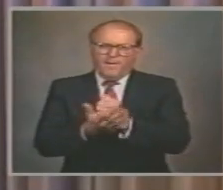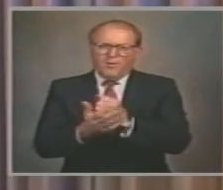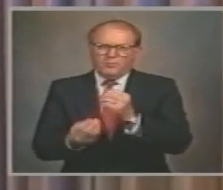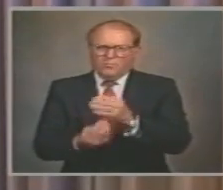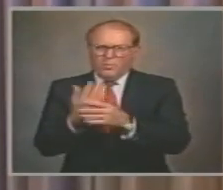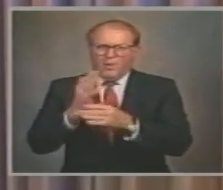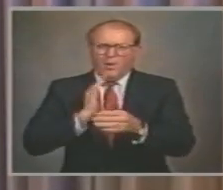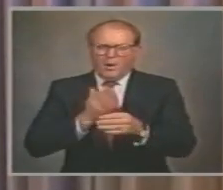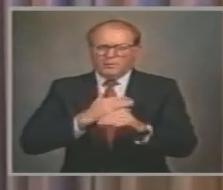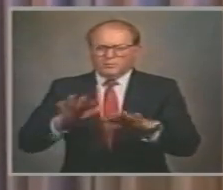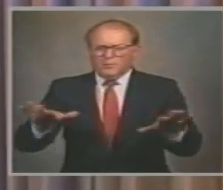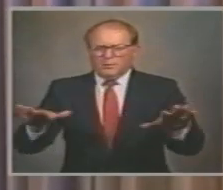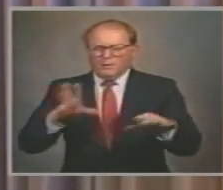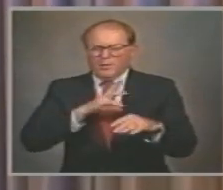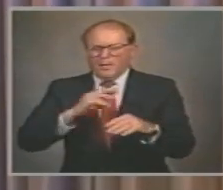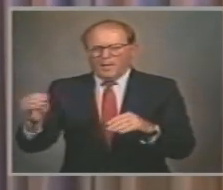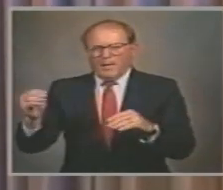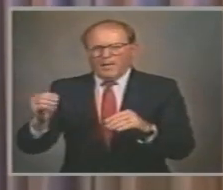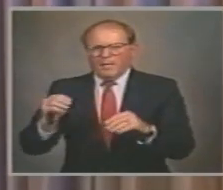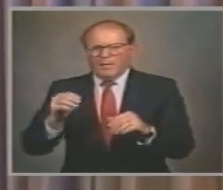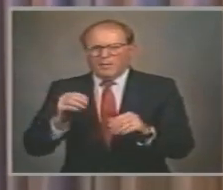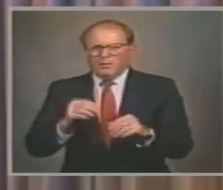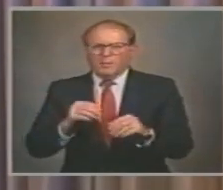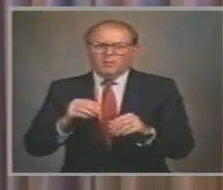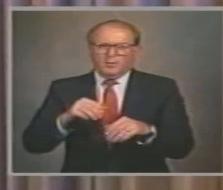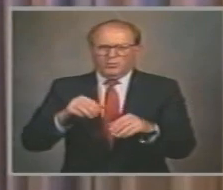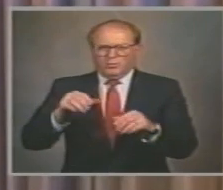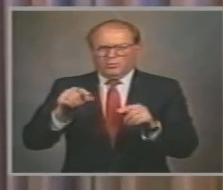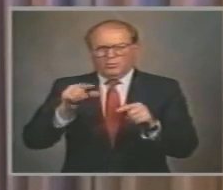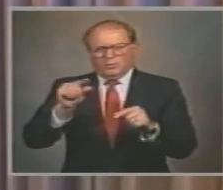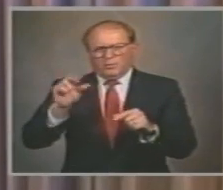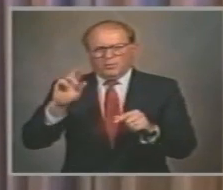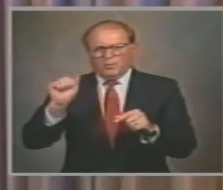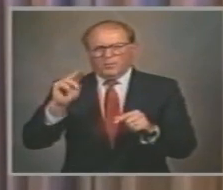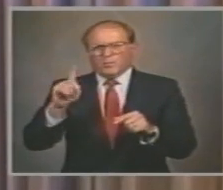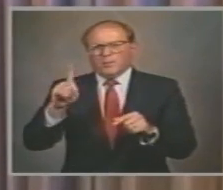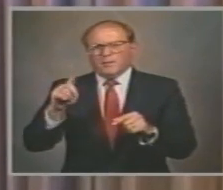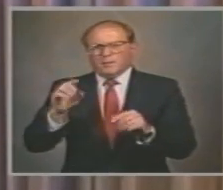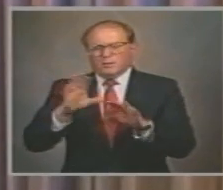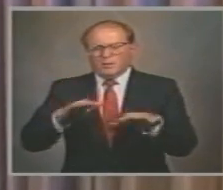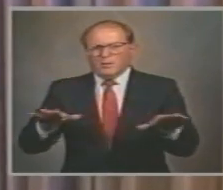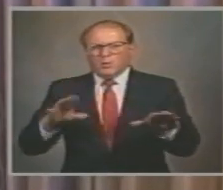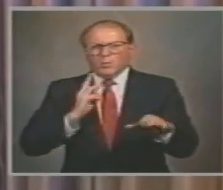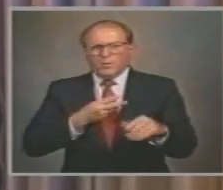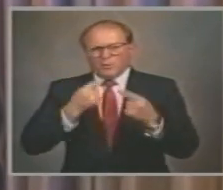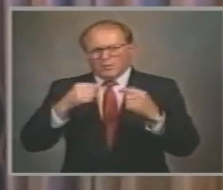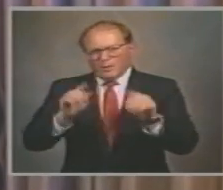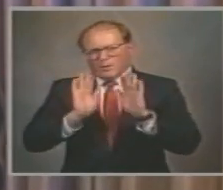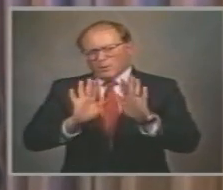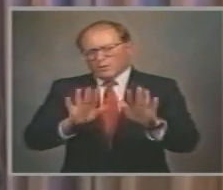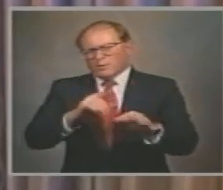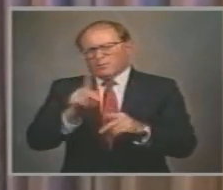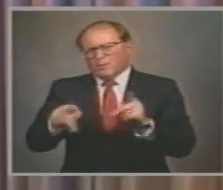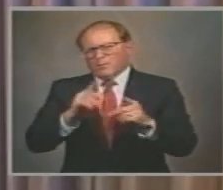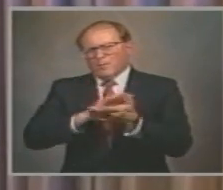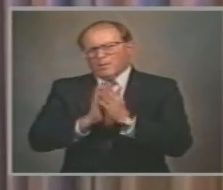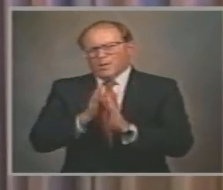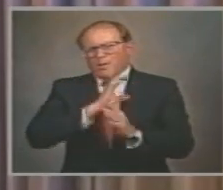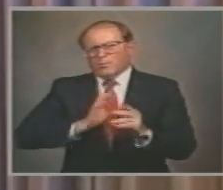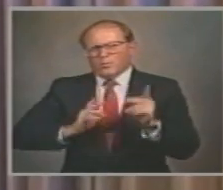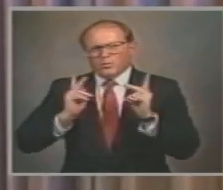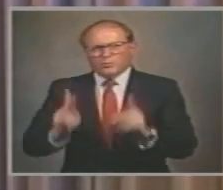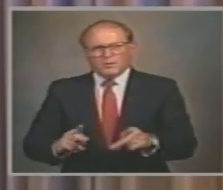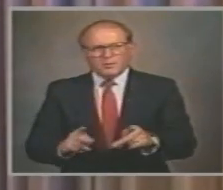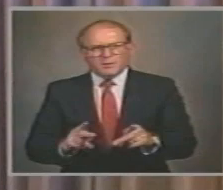encouraging people Like you To be Christians Not only in name But in life If you're not already I pray